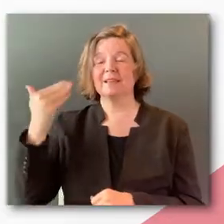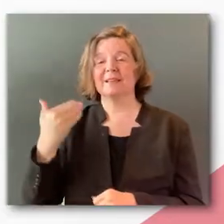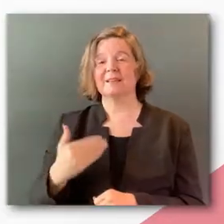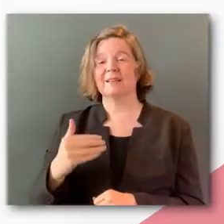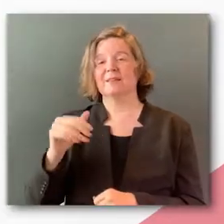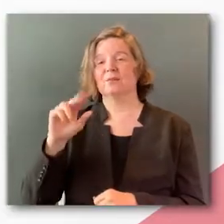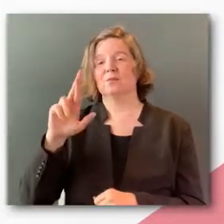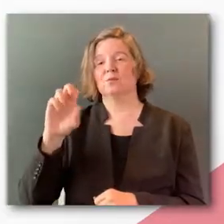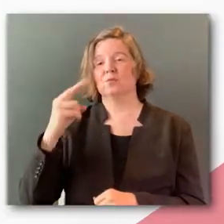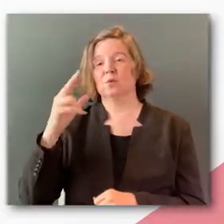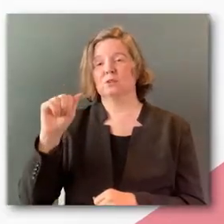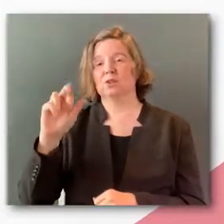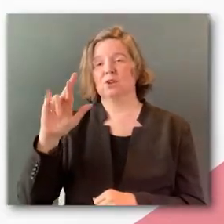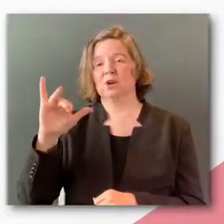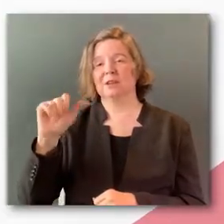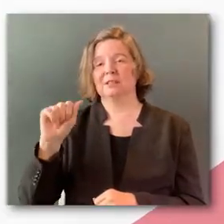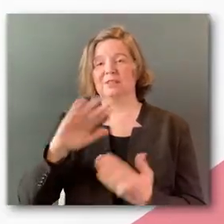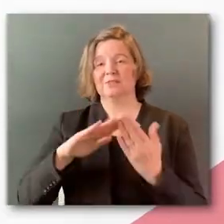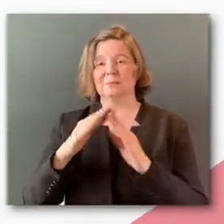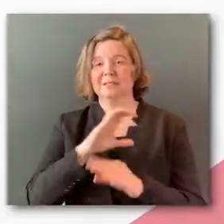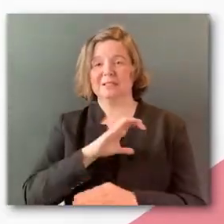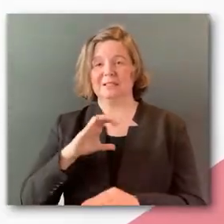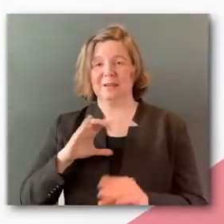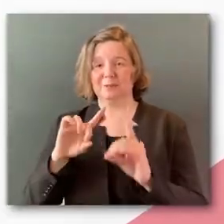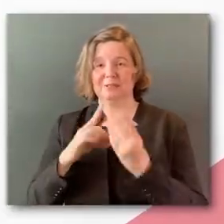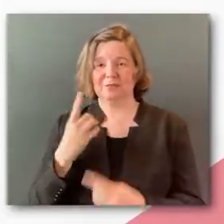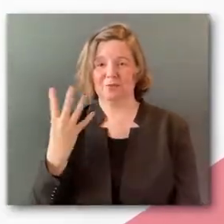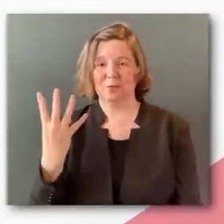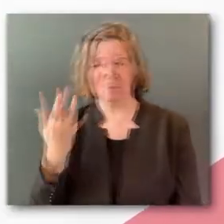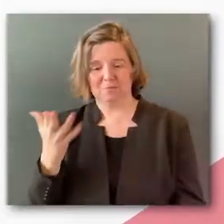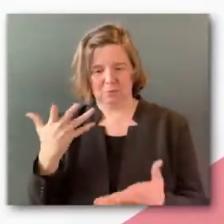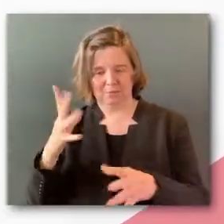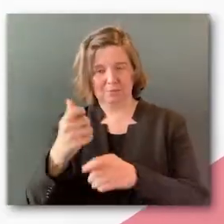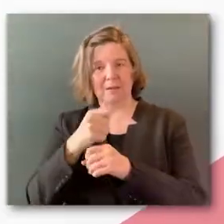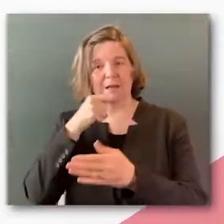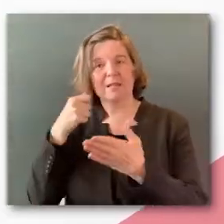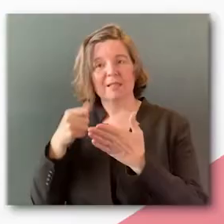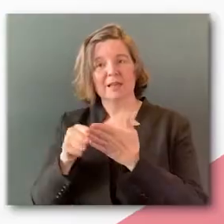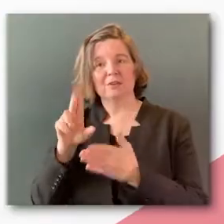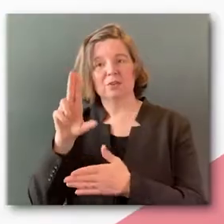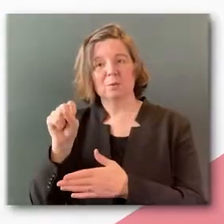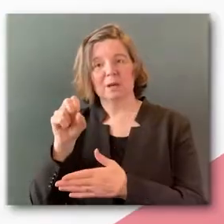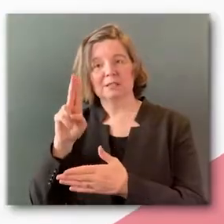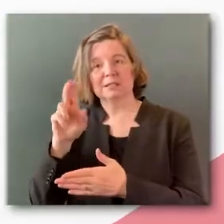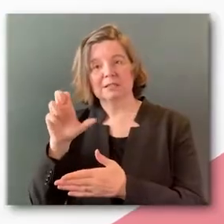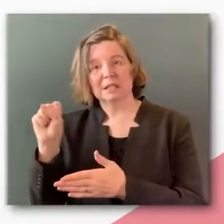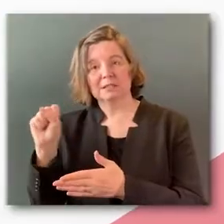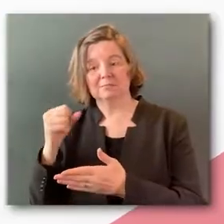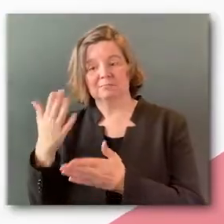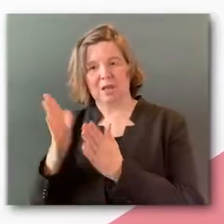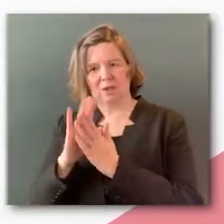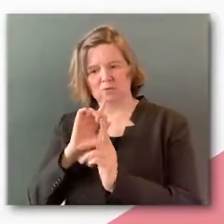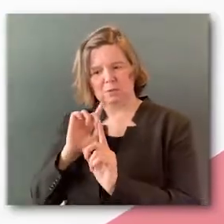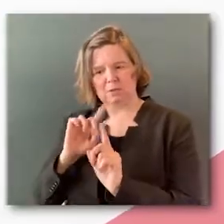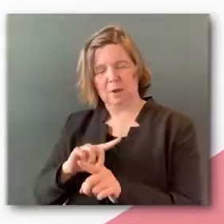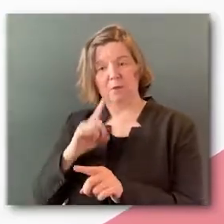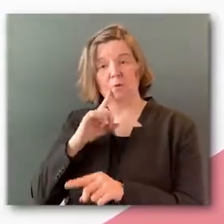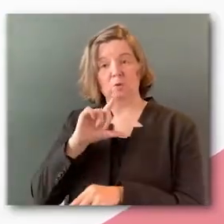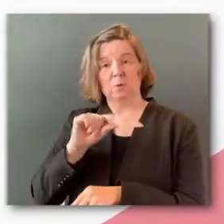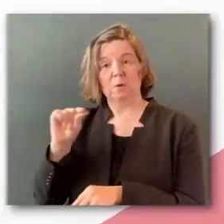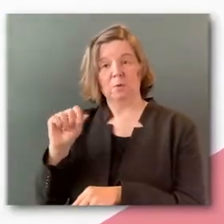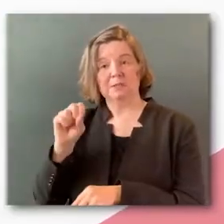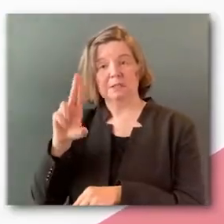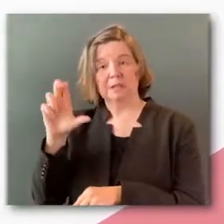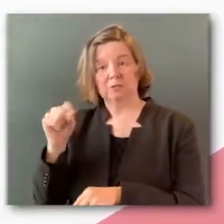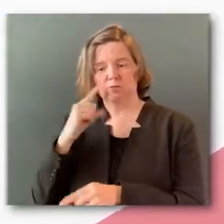Hi, my name is Adriana Rocha-Garcia and I'm from City Council District 4. You may have received a letter from the U.S. Census Bureau asking you to